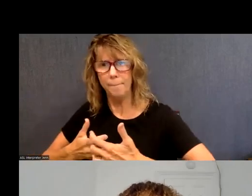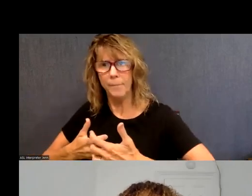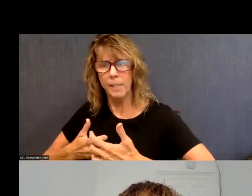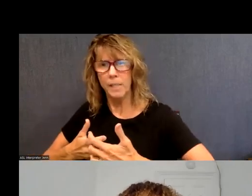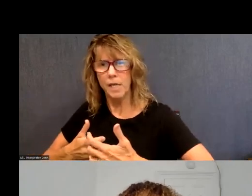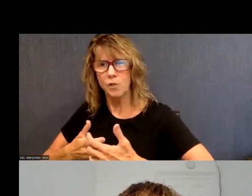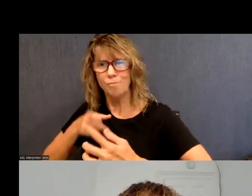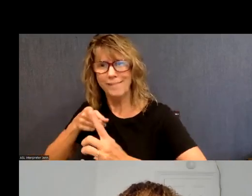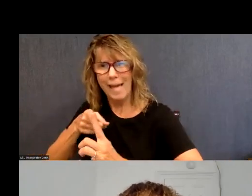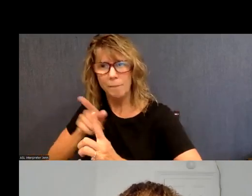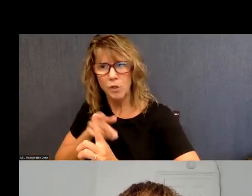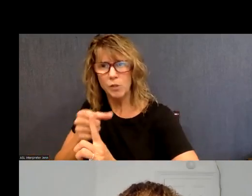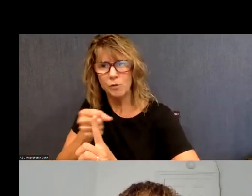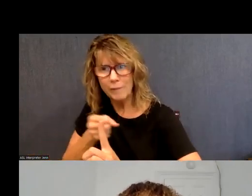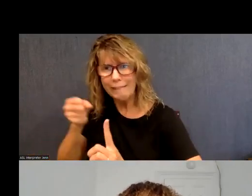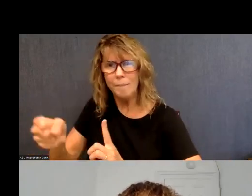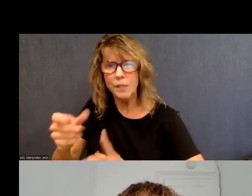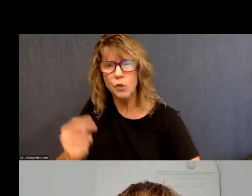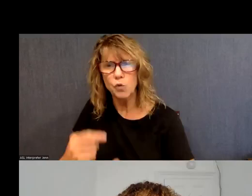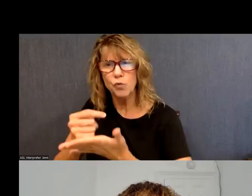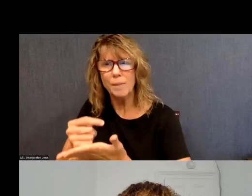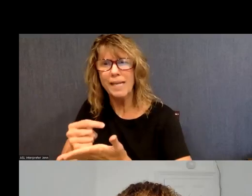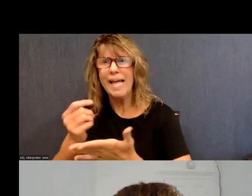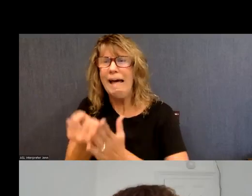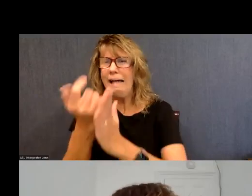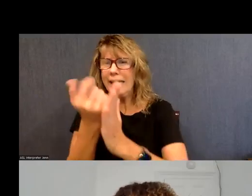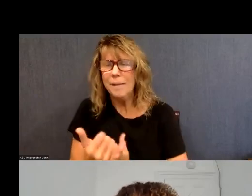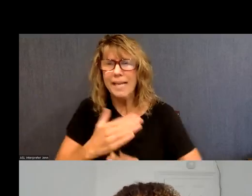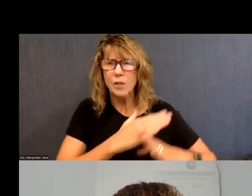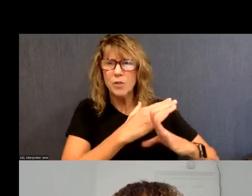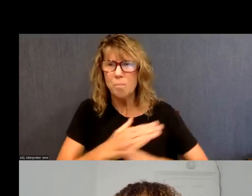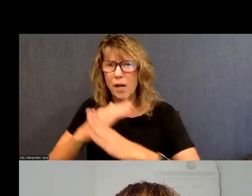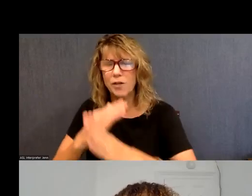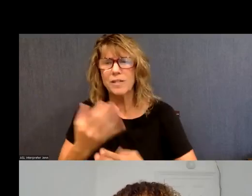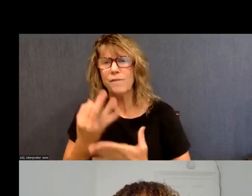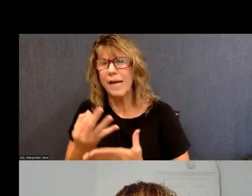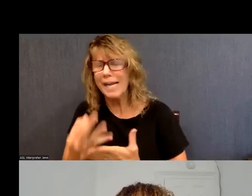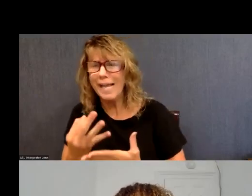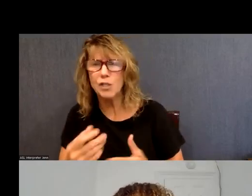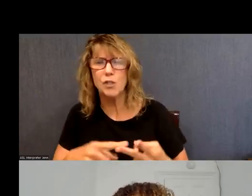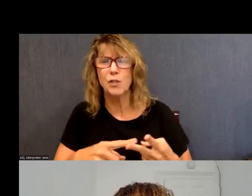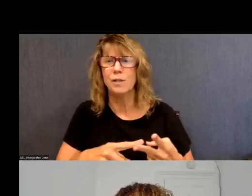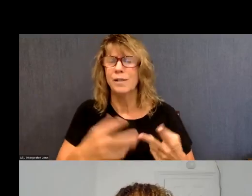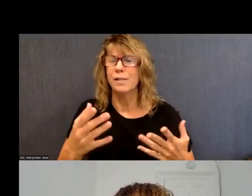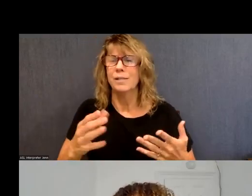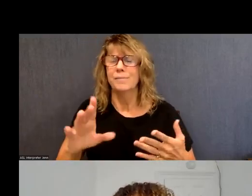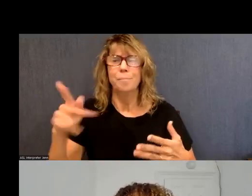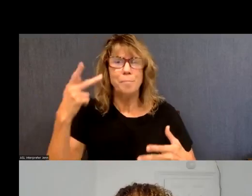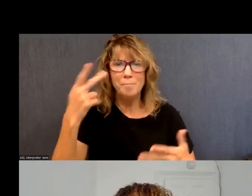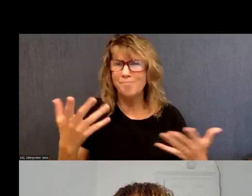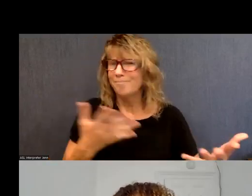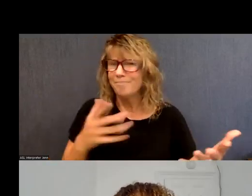eliminate the barriers. Um, and particularly some of the financial barriers, some of the bureaucratic barriers, there were workarounds that I think are the,